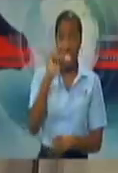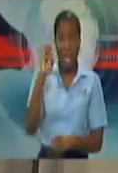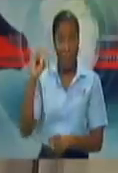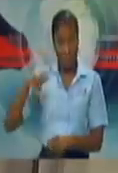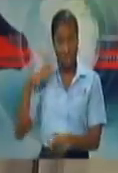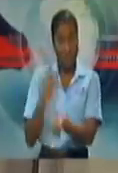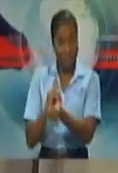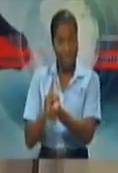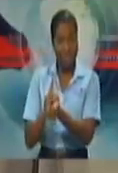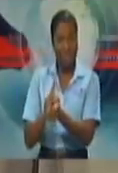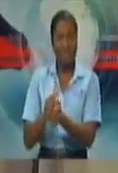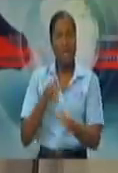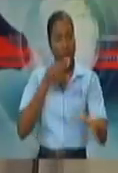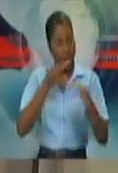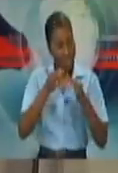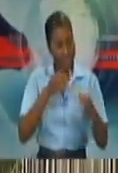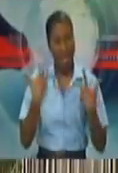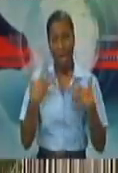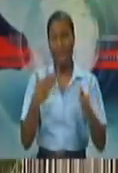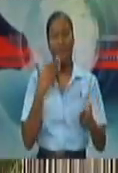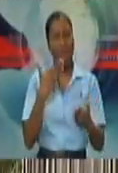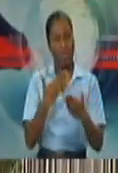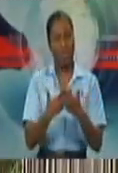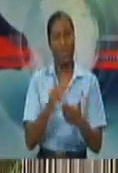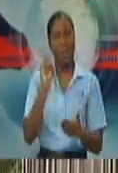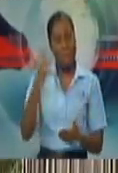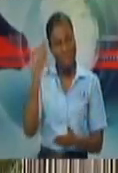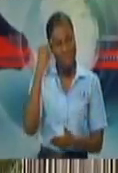common sense advice. Thank you. Thank you.